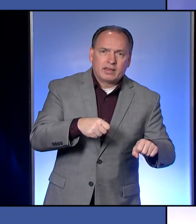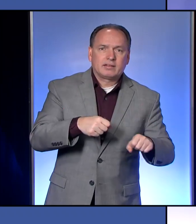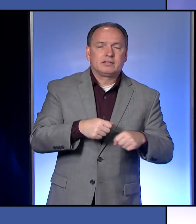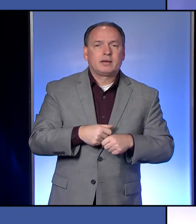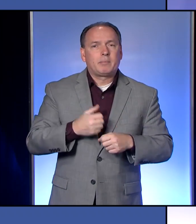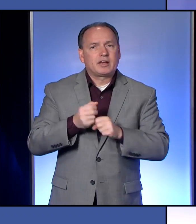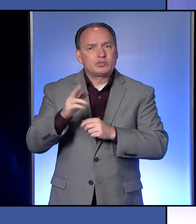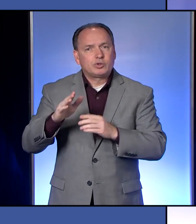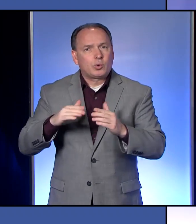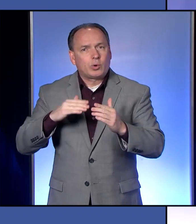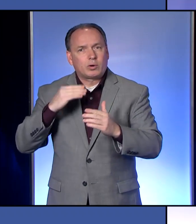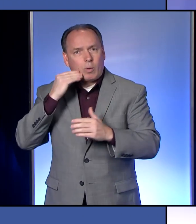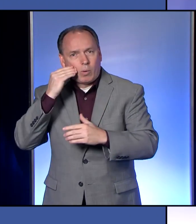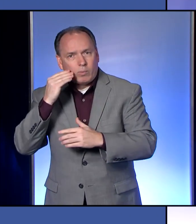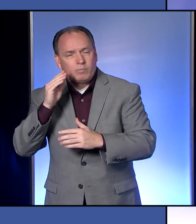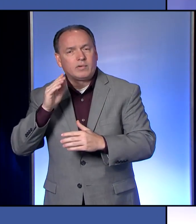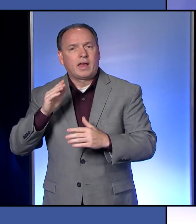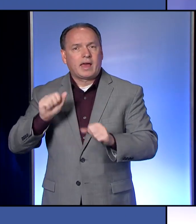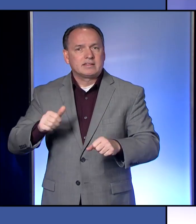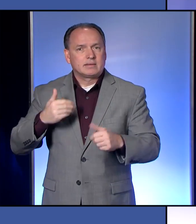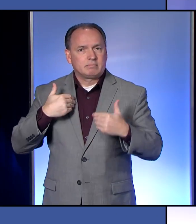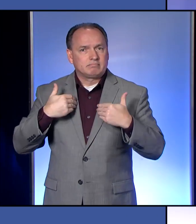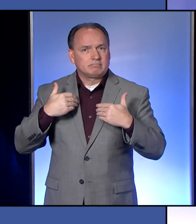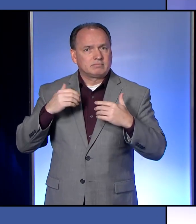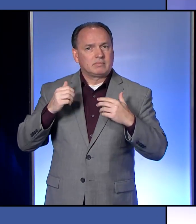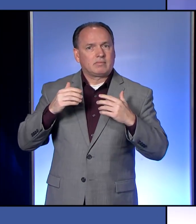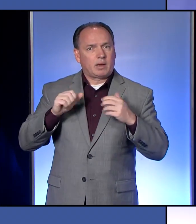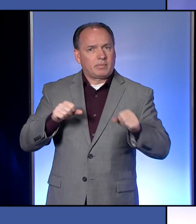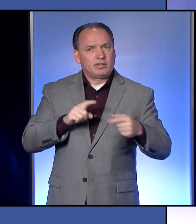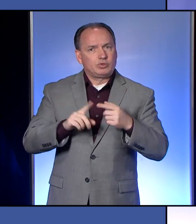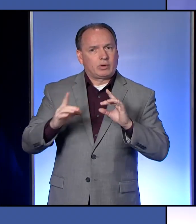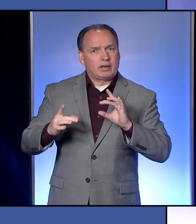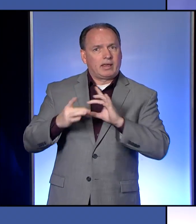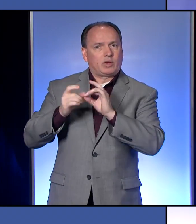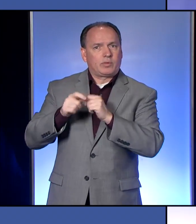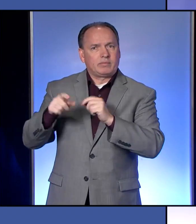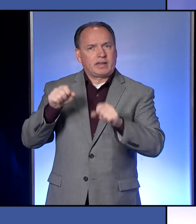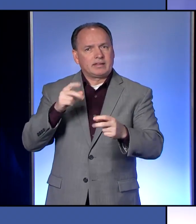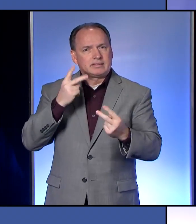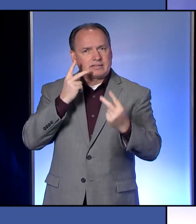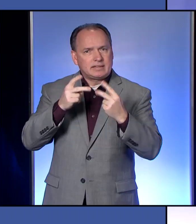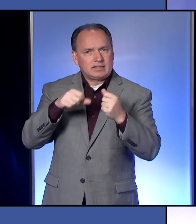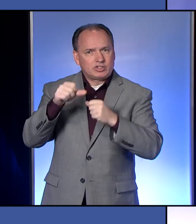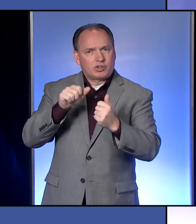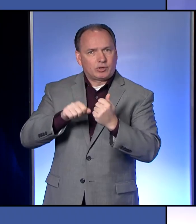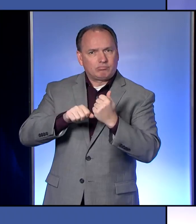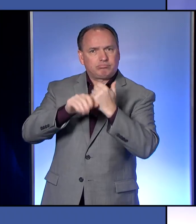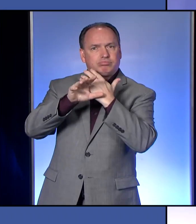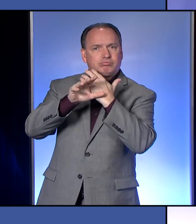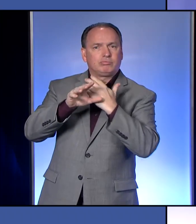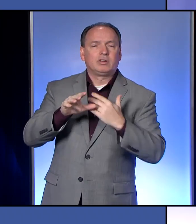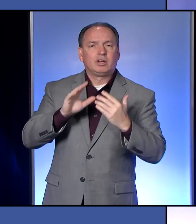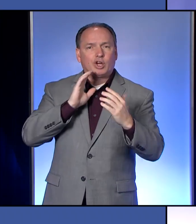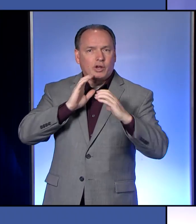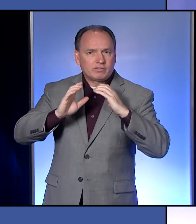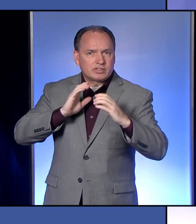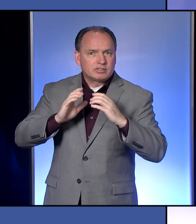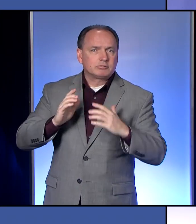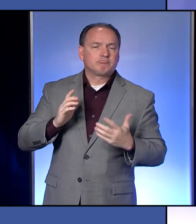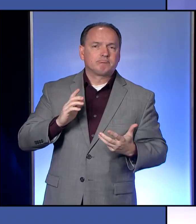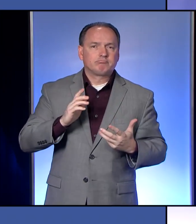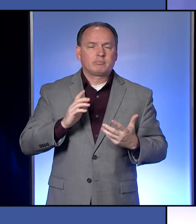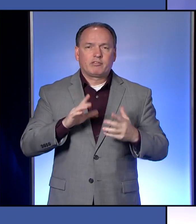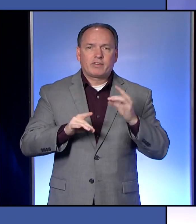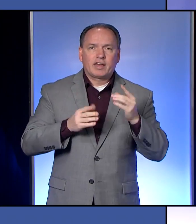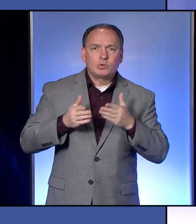facility hopefully has the ability for you to connect with them in some way where you can see each other and, and converse and find